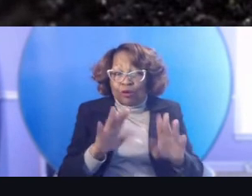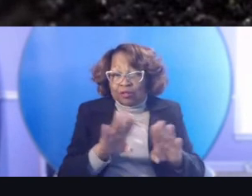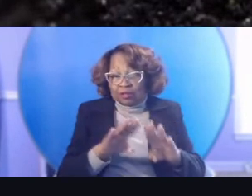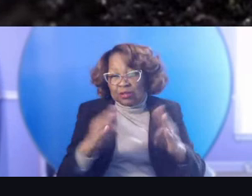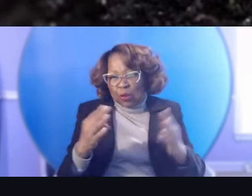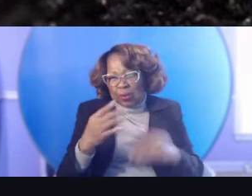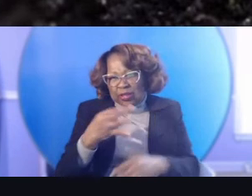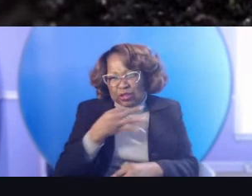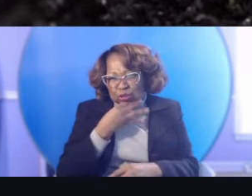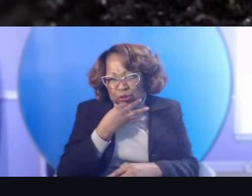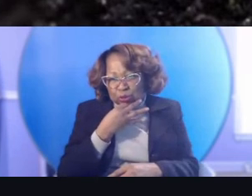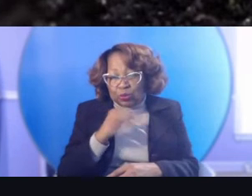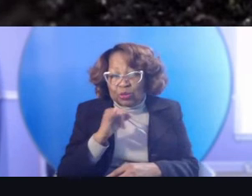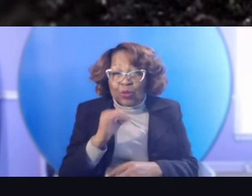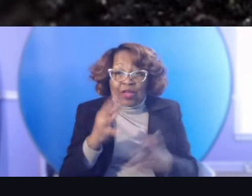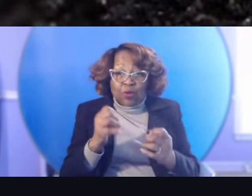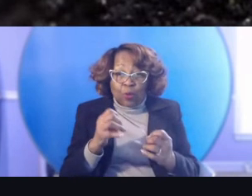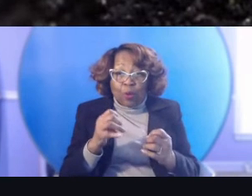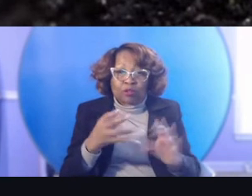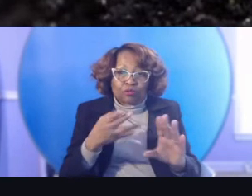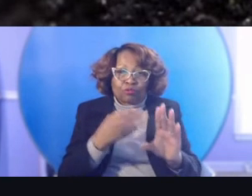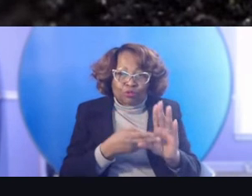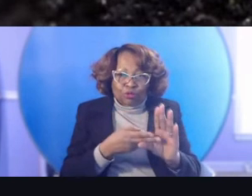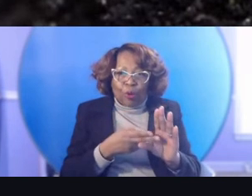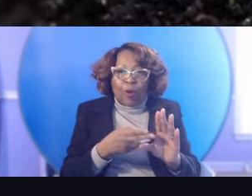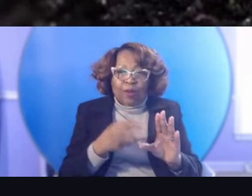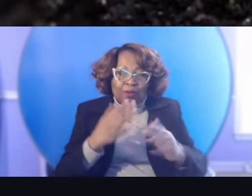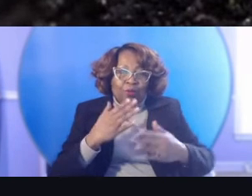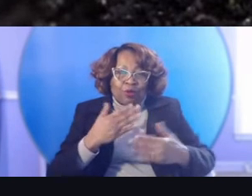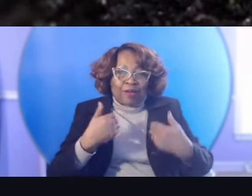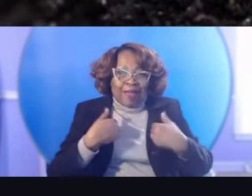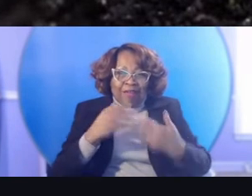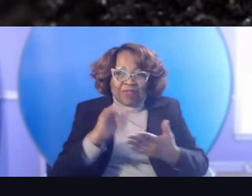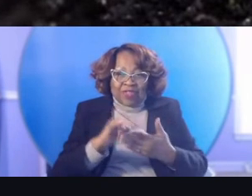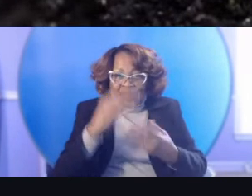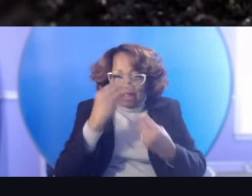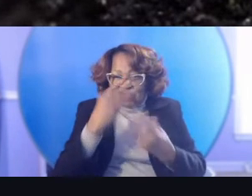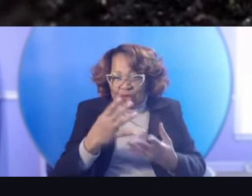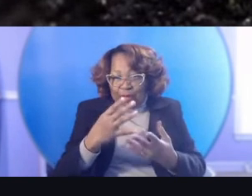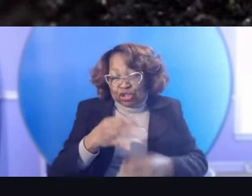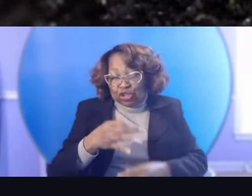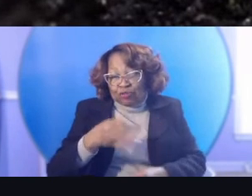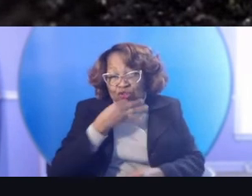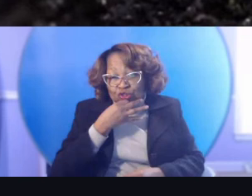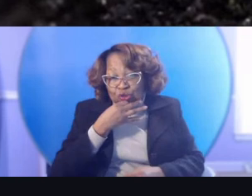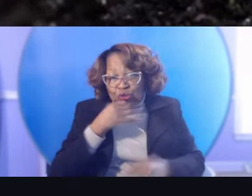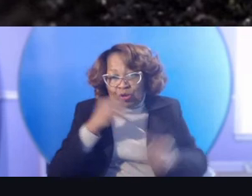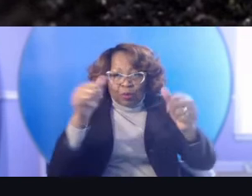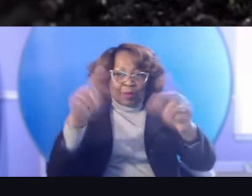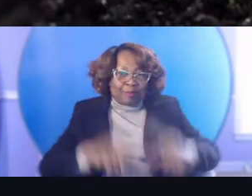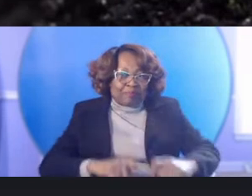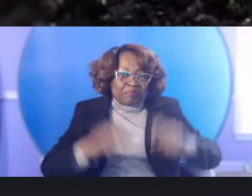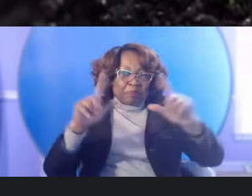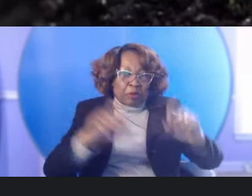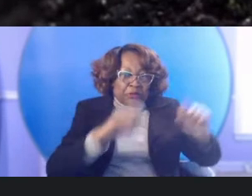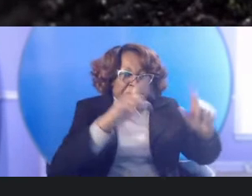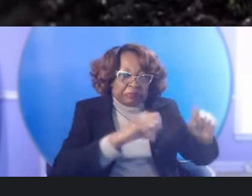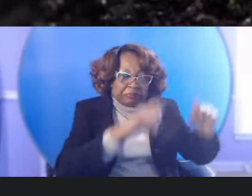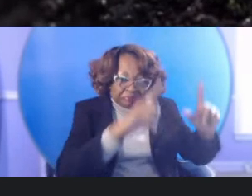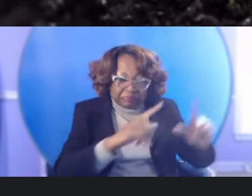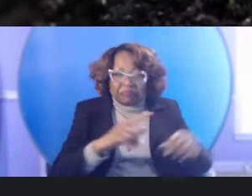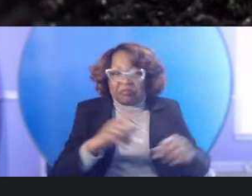soon. So if you want to join, um, we'll be having that information out soon and it'll be posted everywhere that we are,